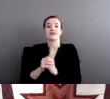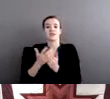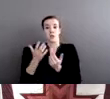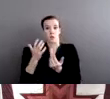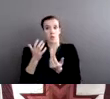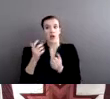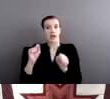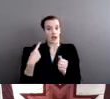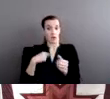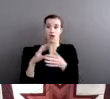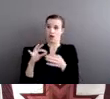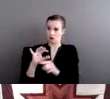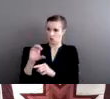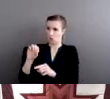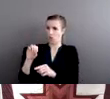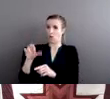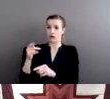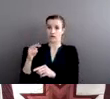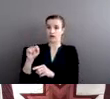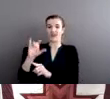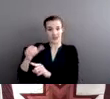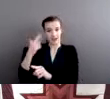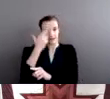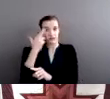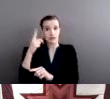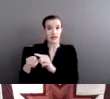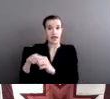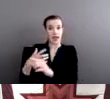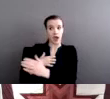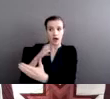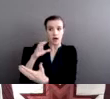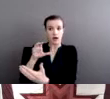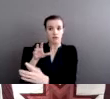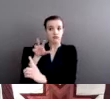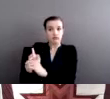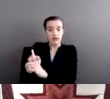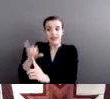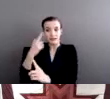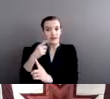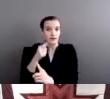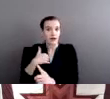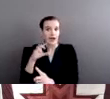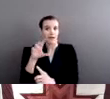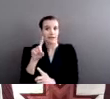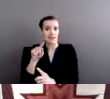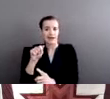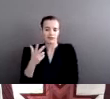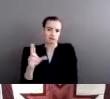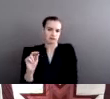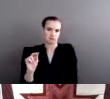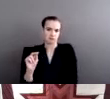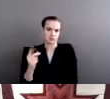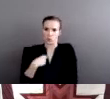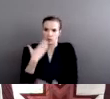for those discrepancies in the criminal justice data. But what we do know is that many tribal